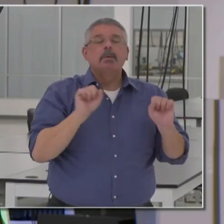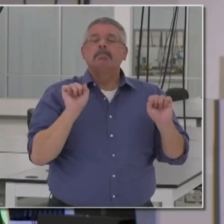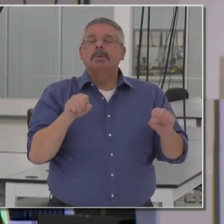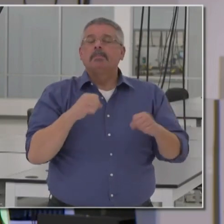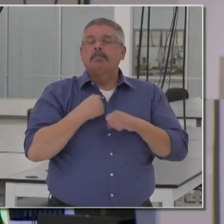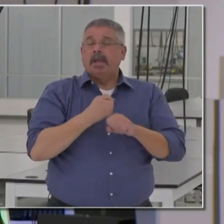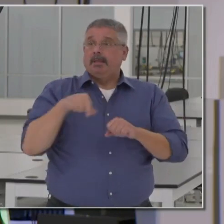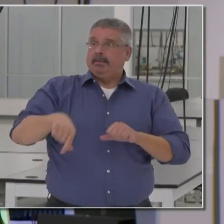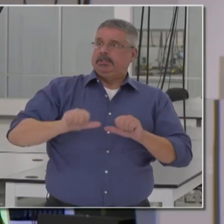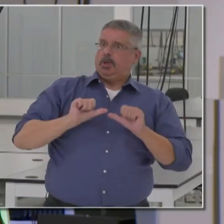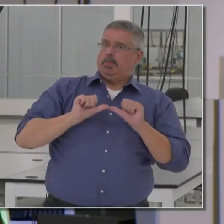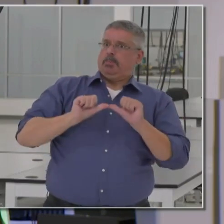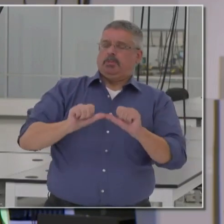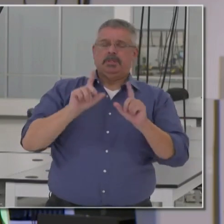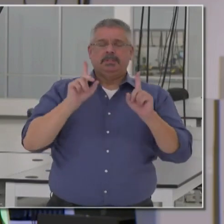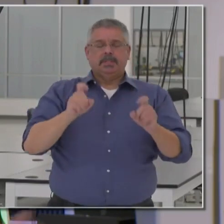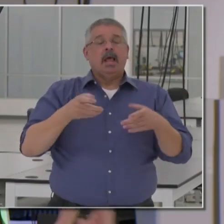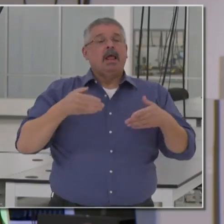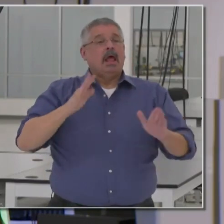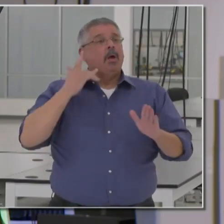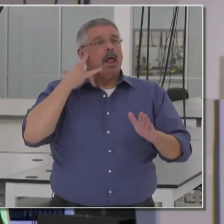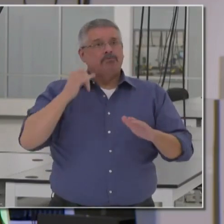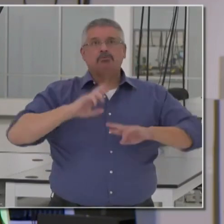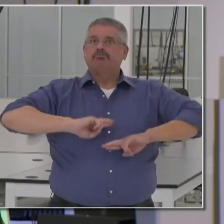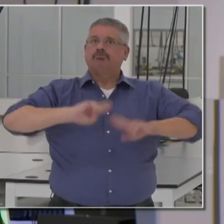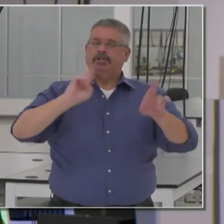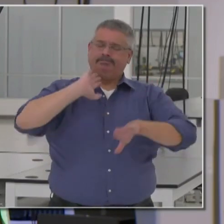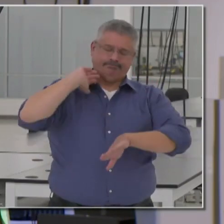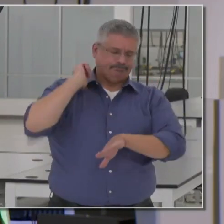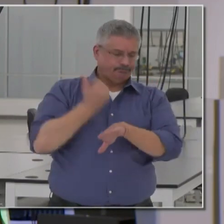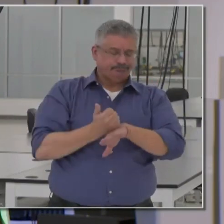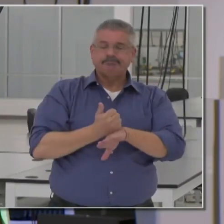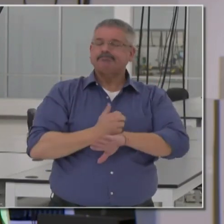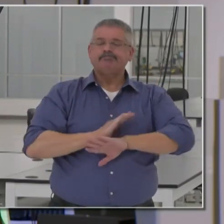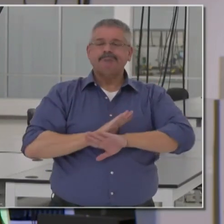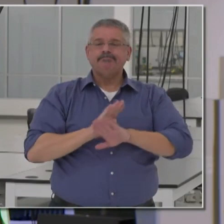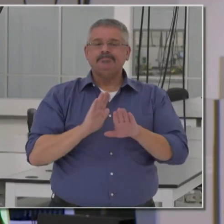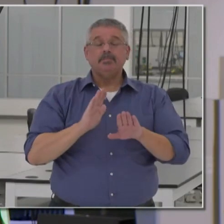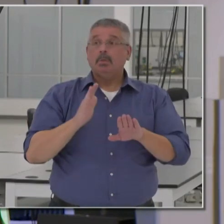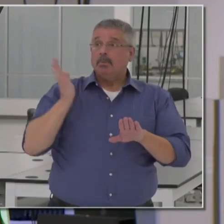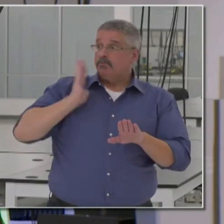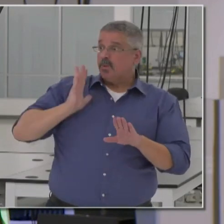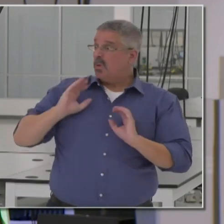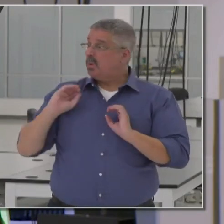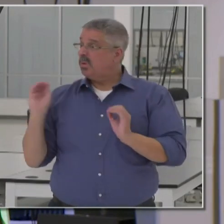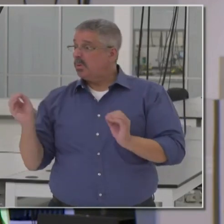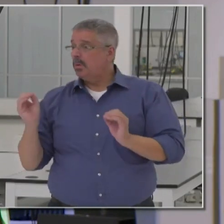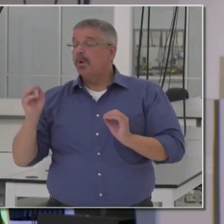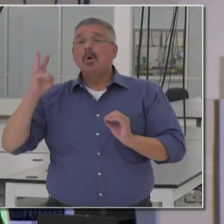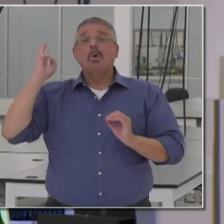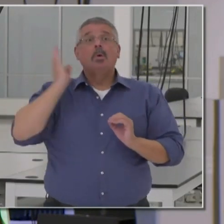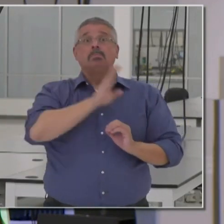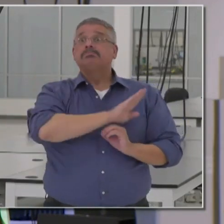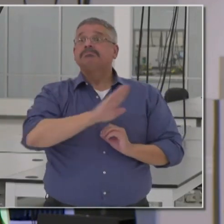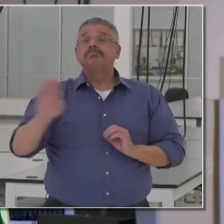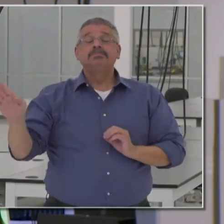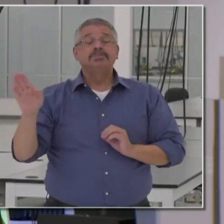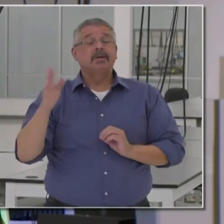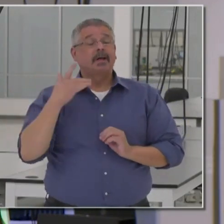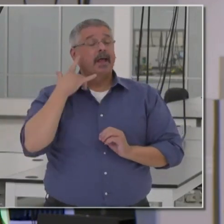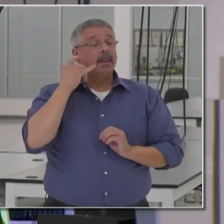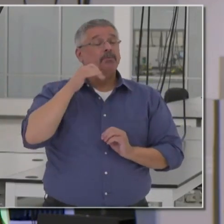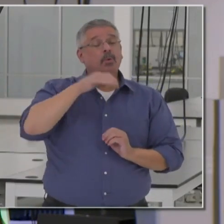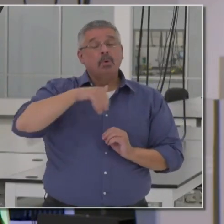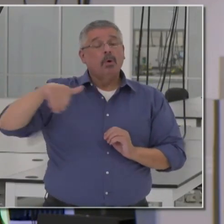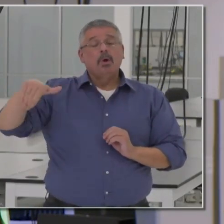make this permanent and allow California to have something it's never had in the past. For that matter, allow the West Coast of the United States to have something